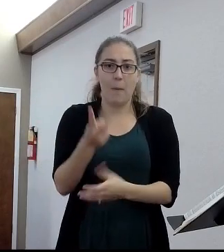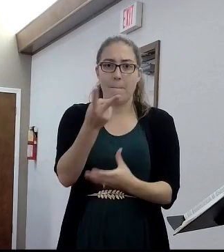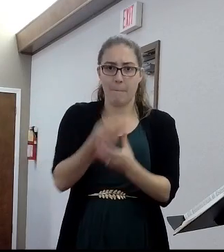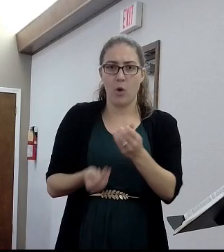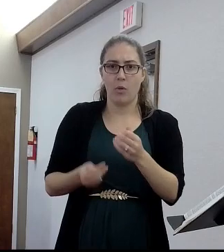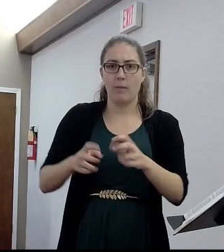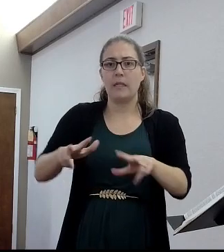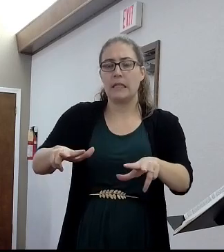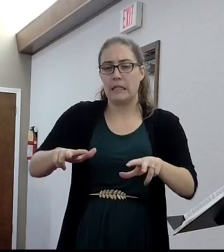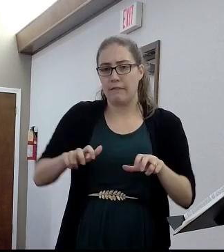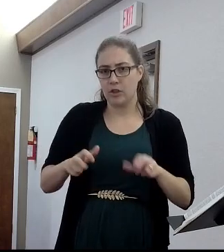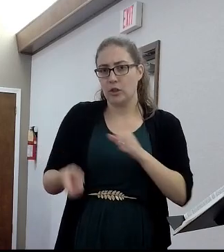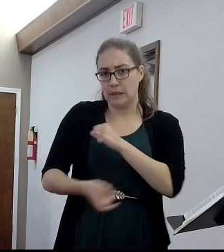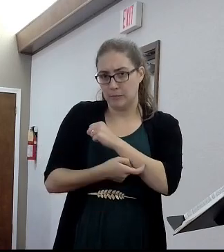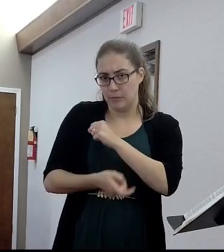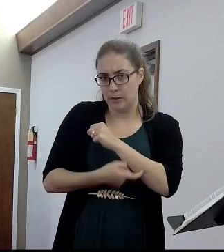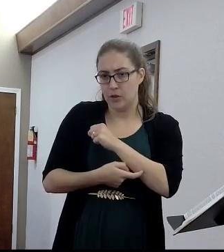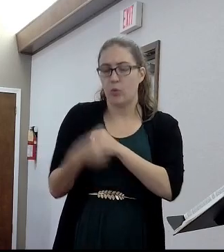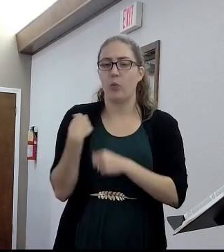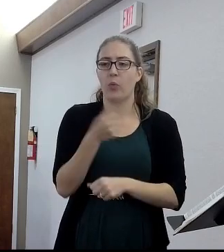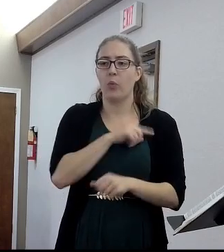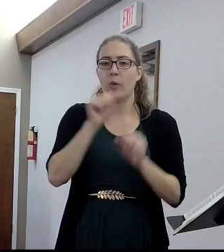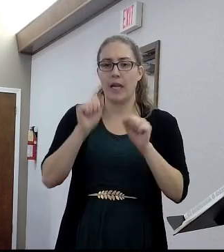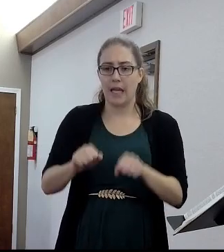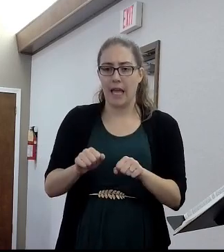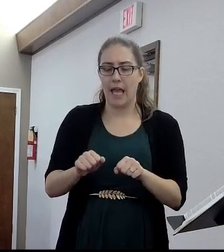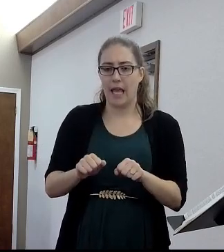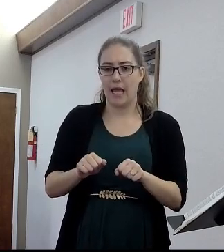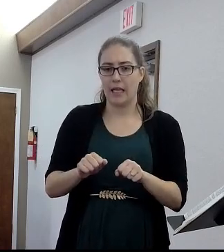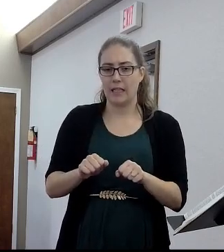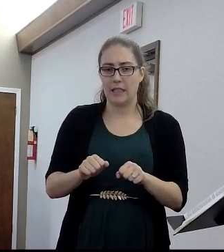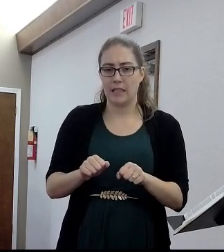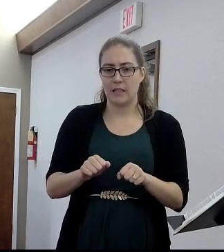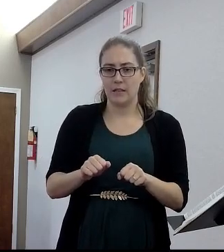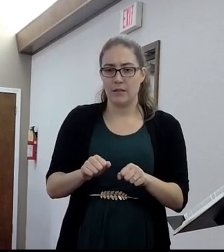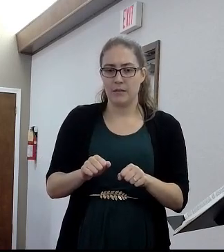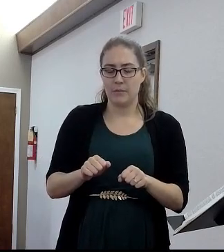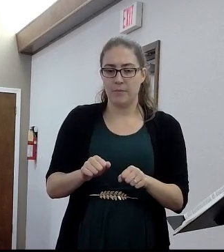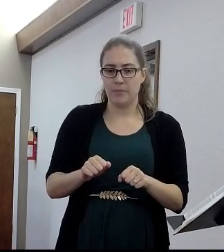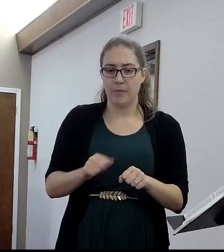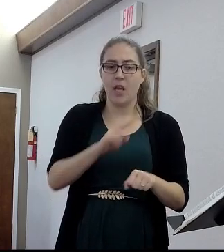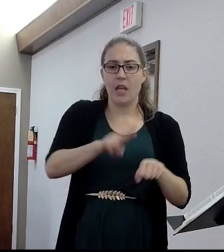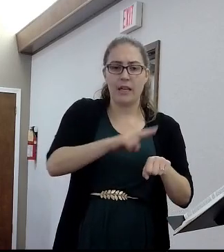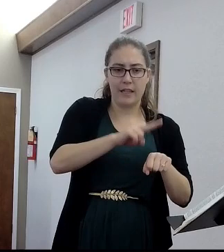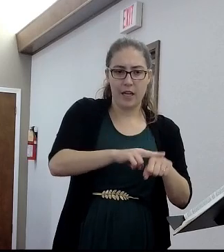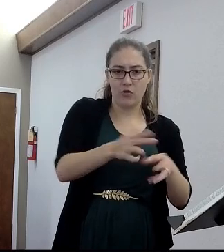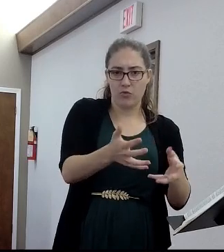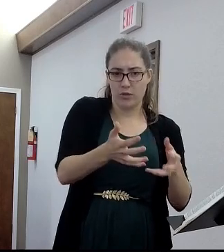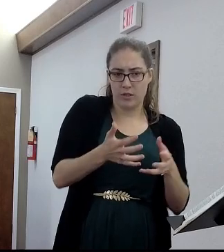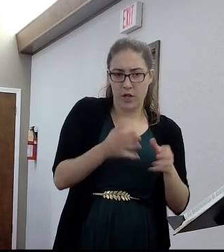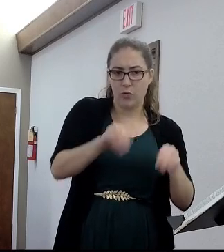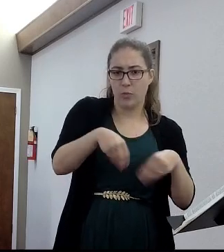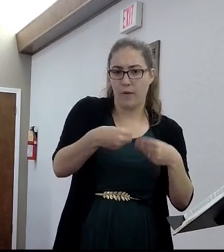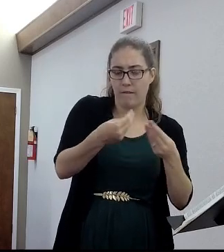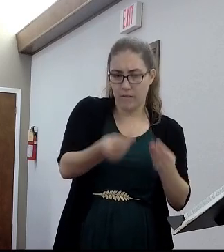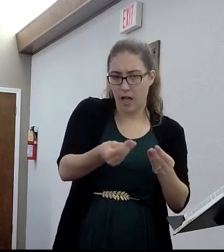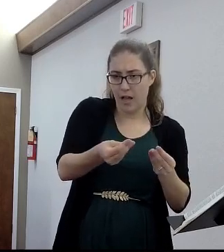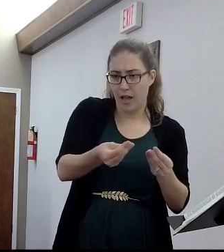We can cross the line from being a naturally desirous to provide and